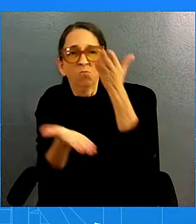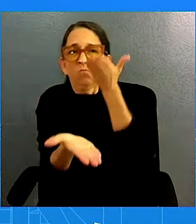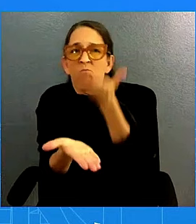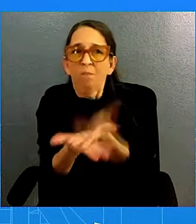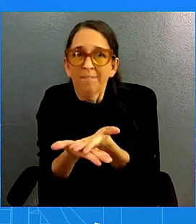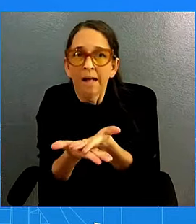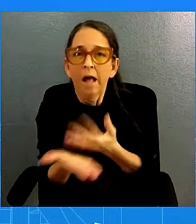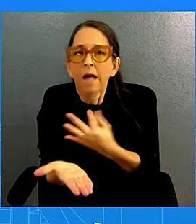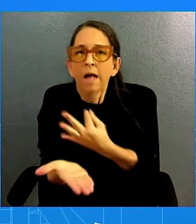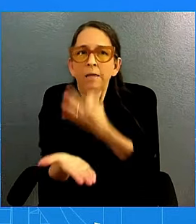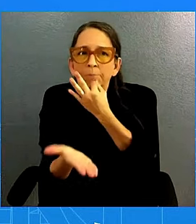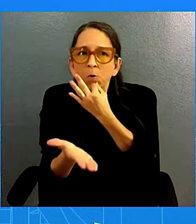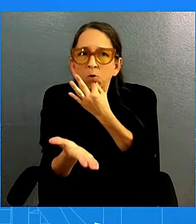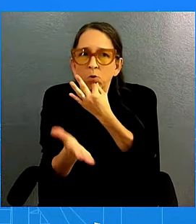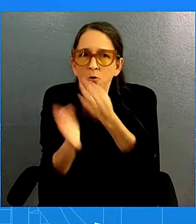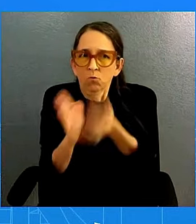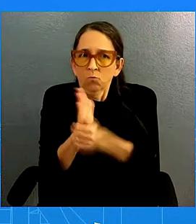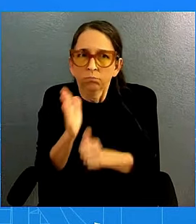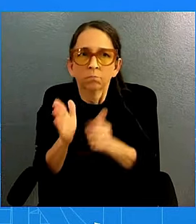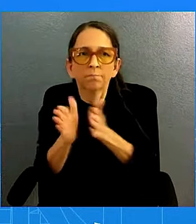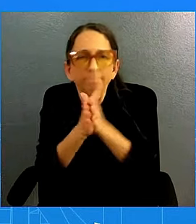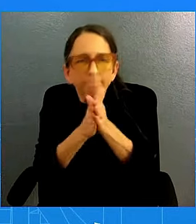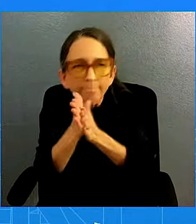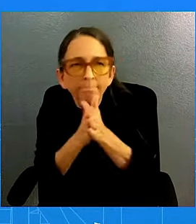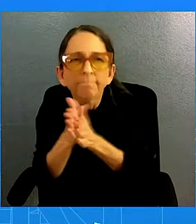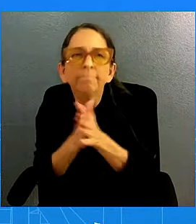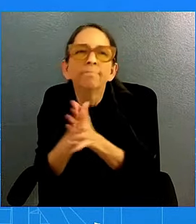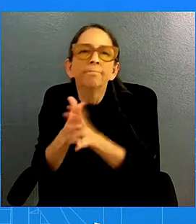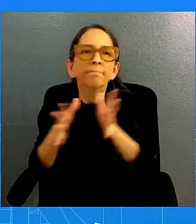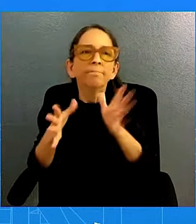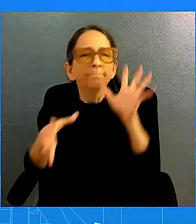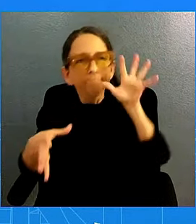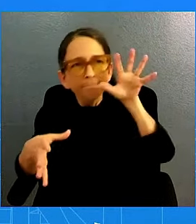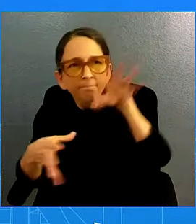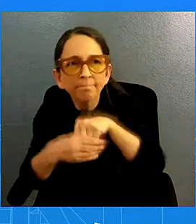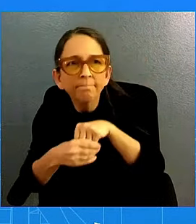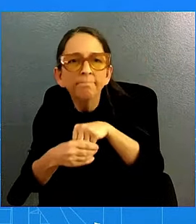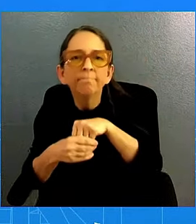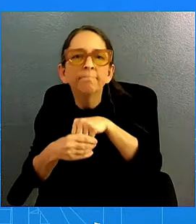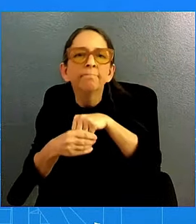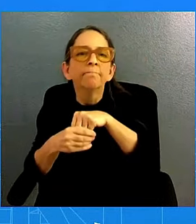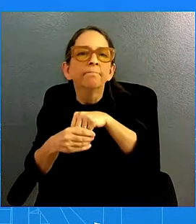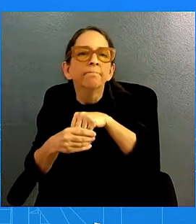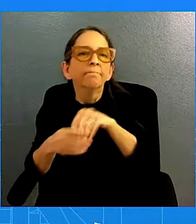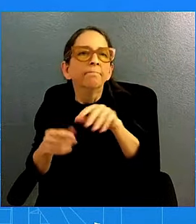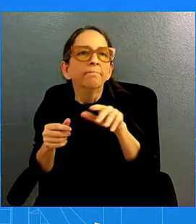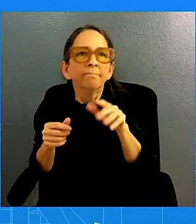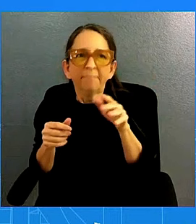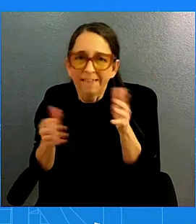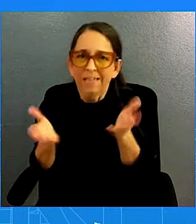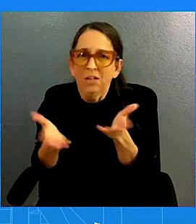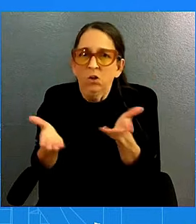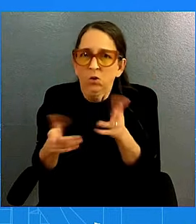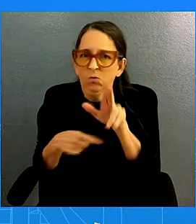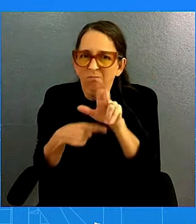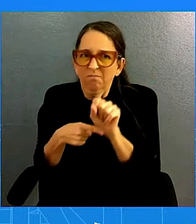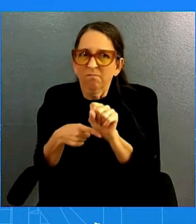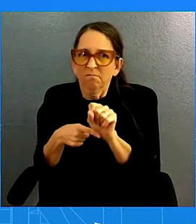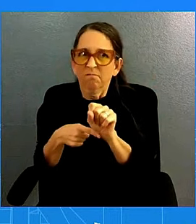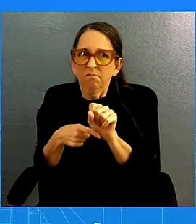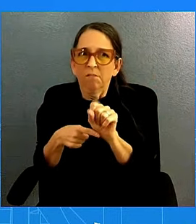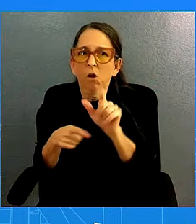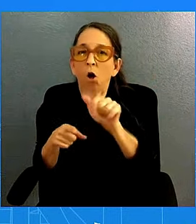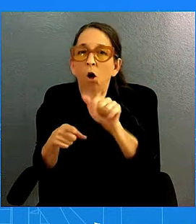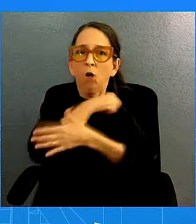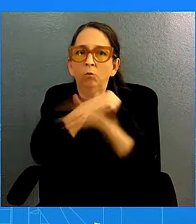interfering in democratic institutions around the world. Certainly here at home, no question about it. But overseas as well. And